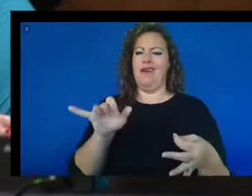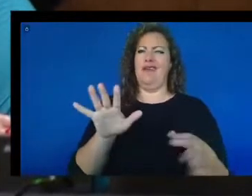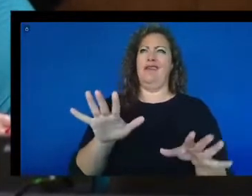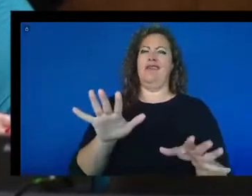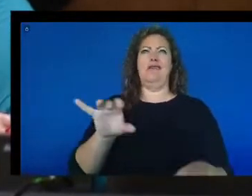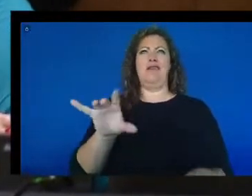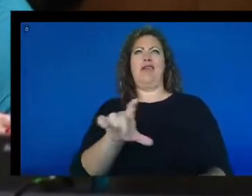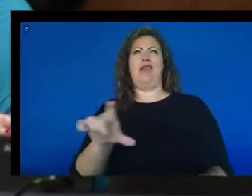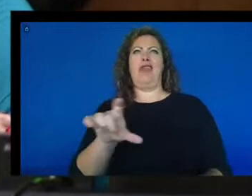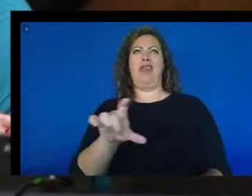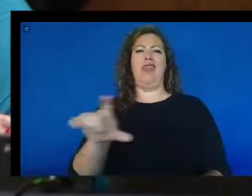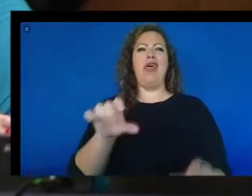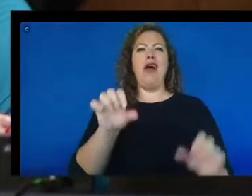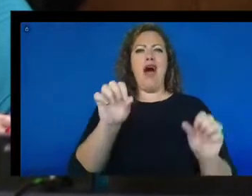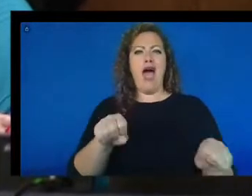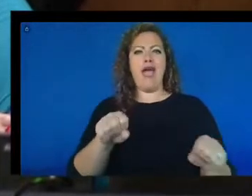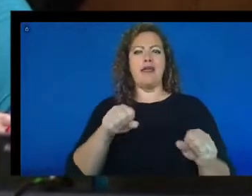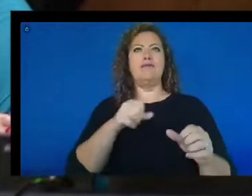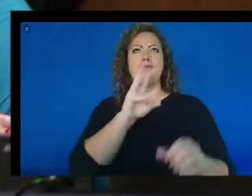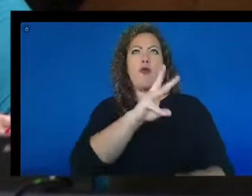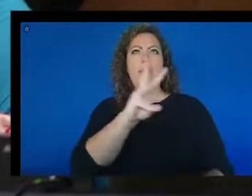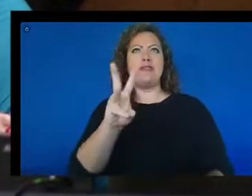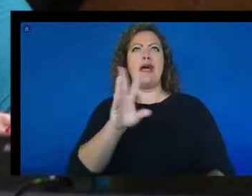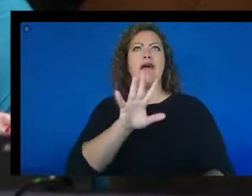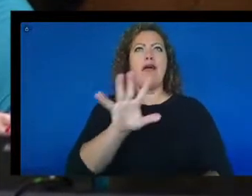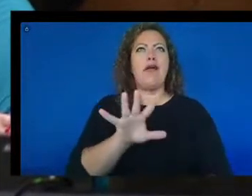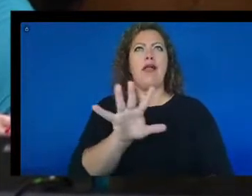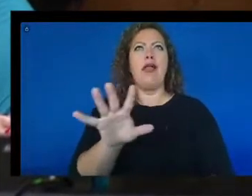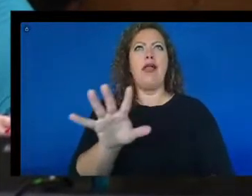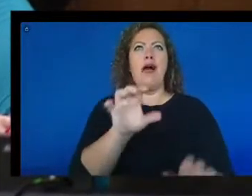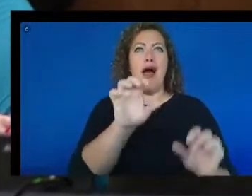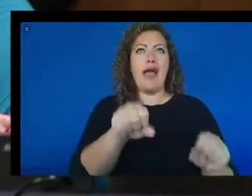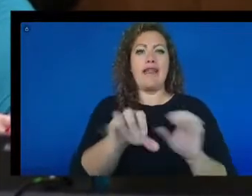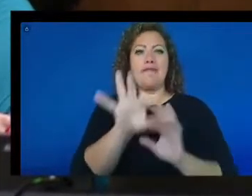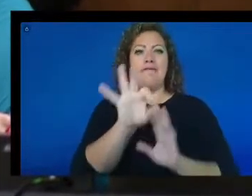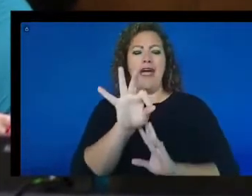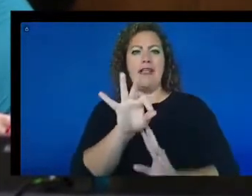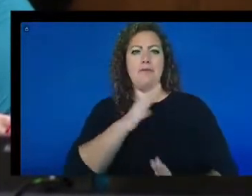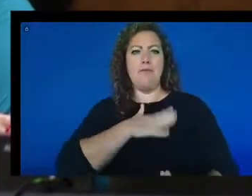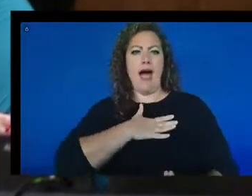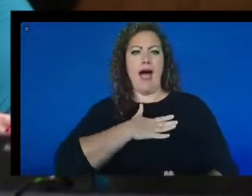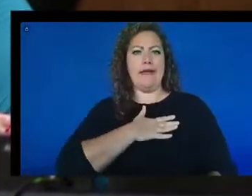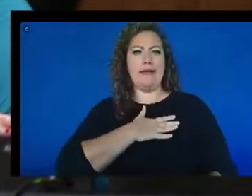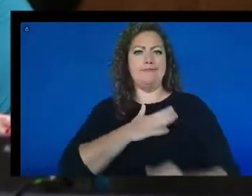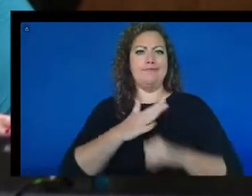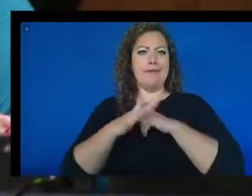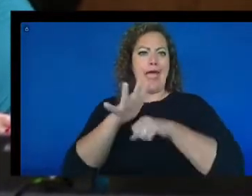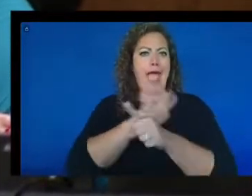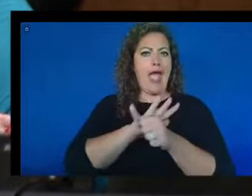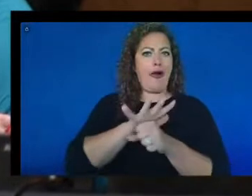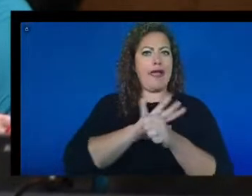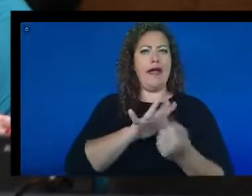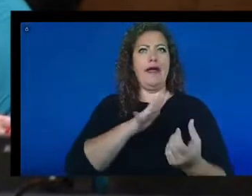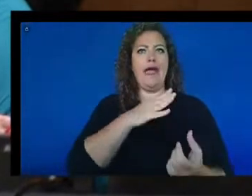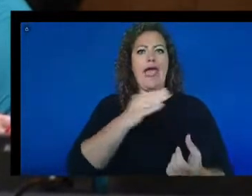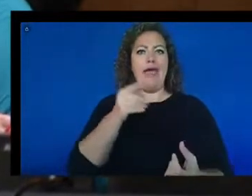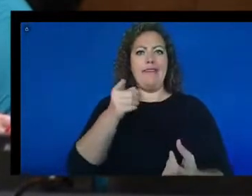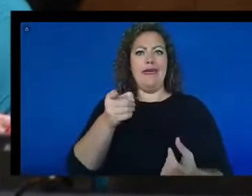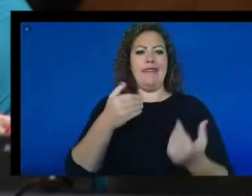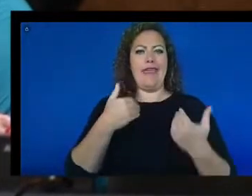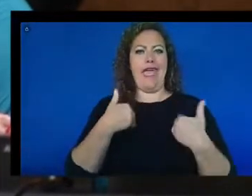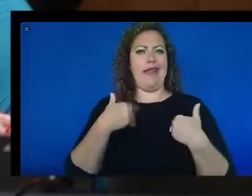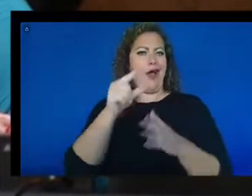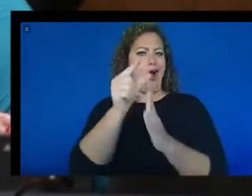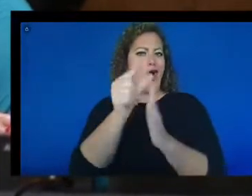actually identify where I lived, and everything was represented in a graph, which provided me no information at all. And